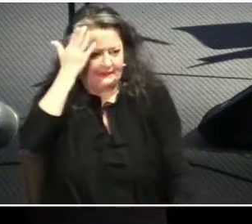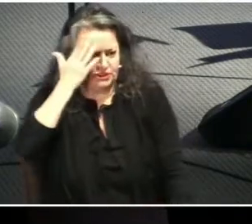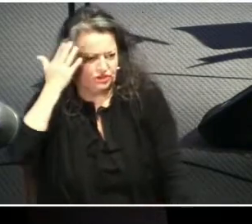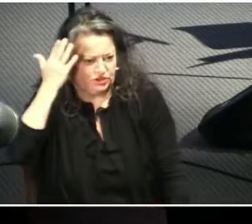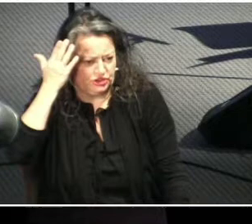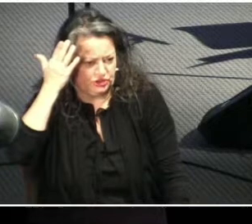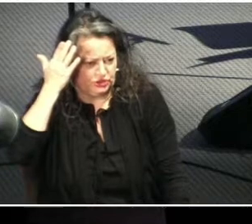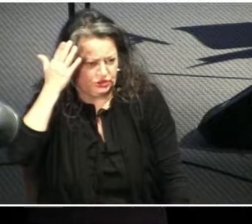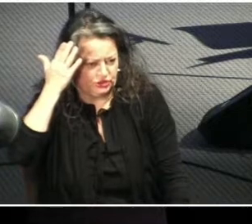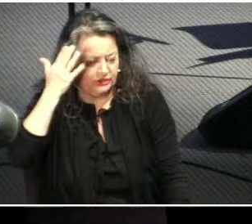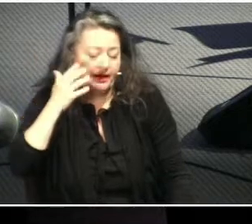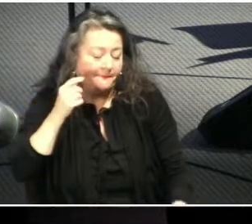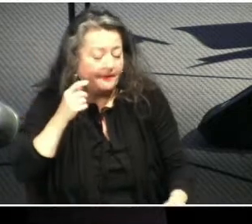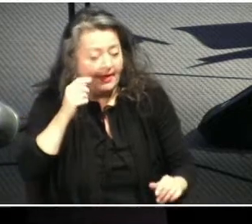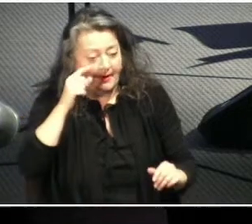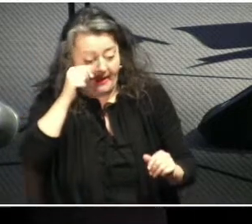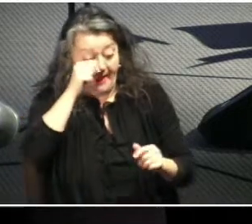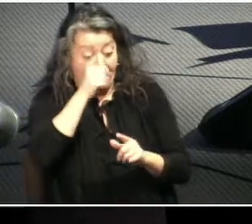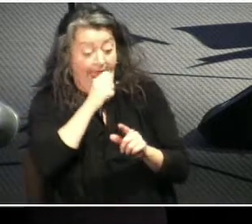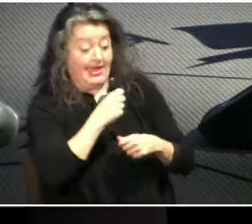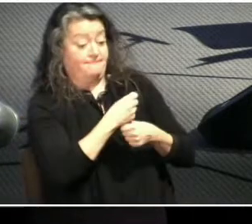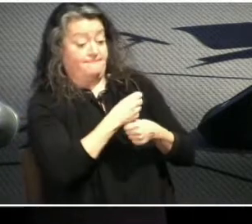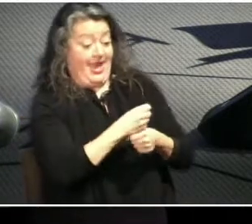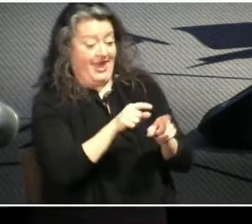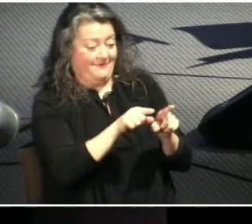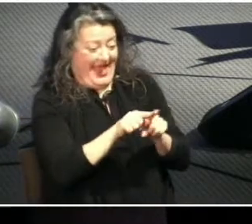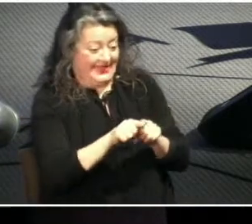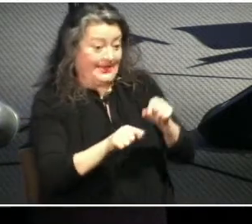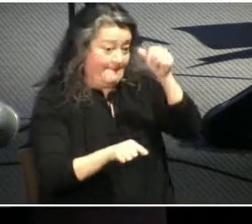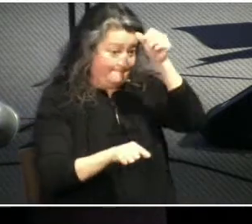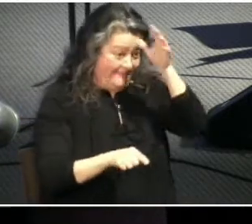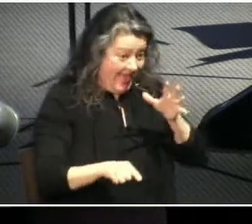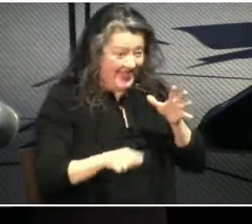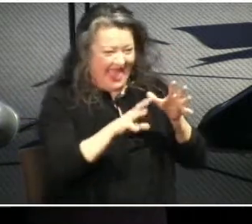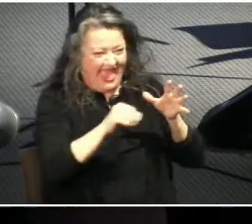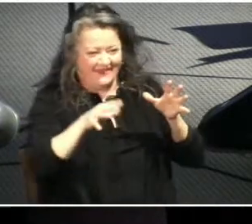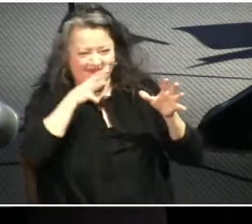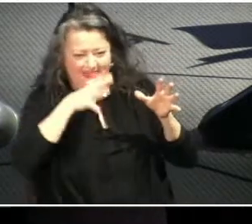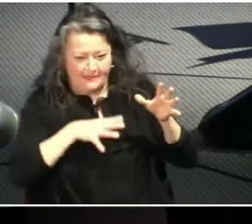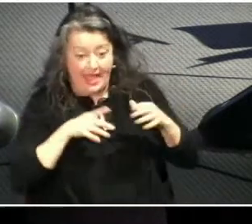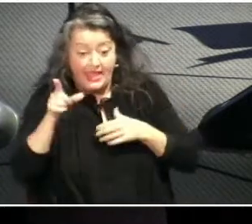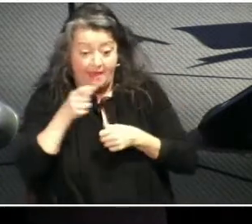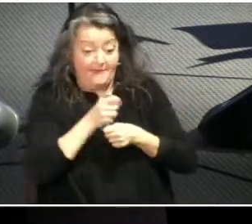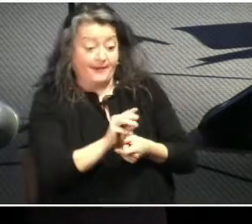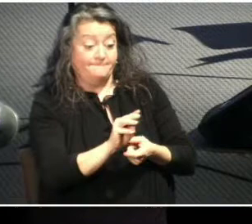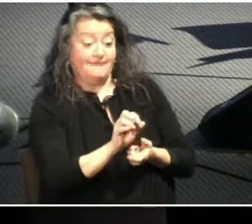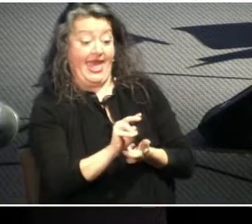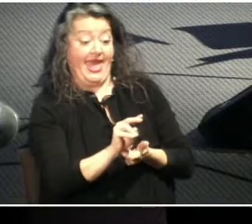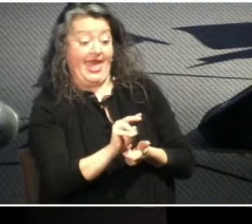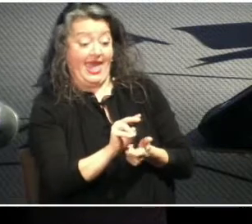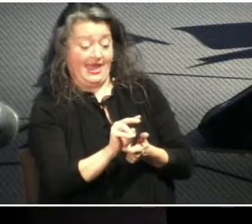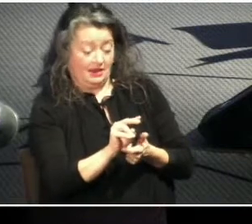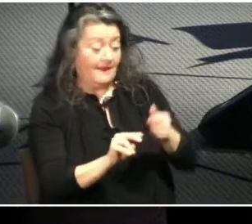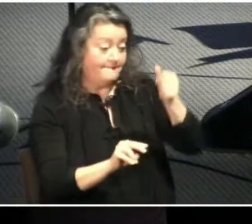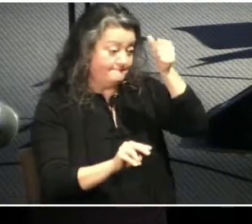god he created him male and female he created them so